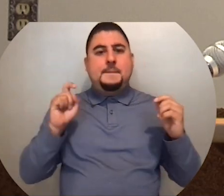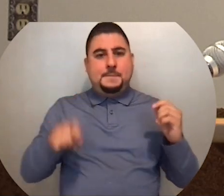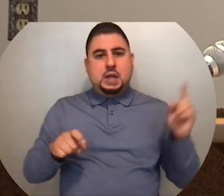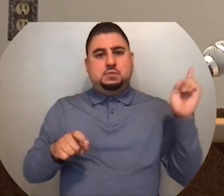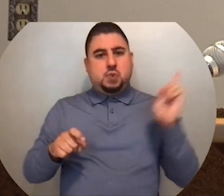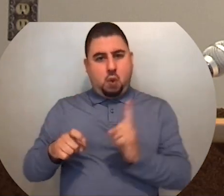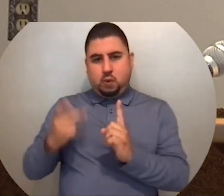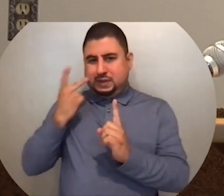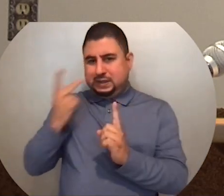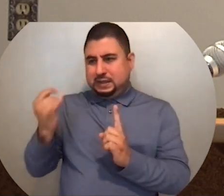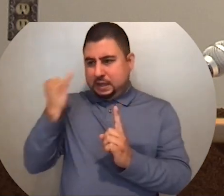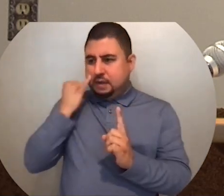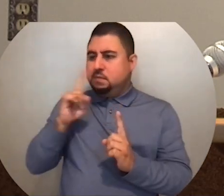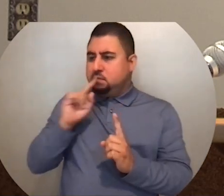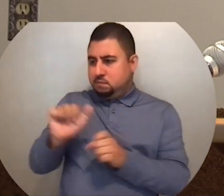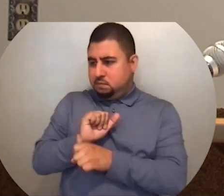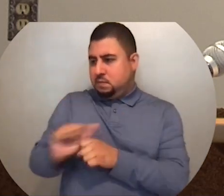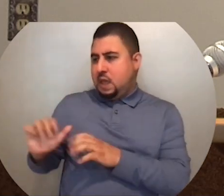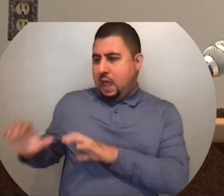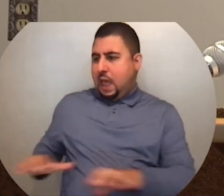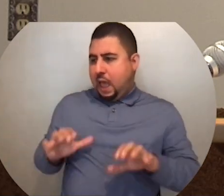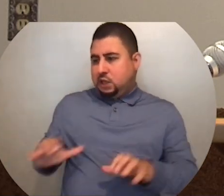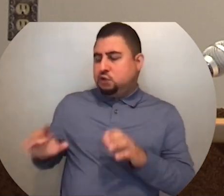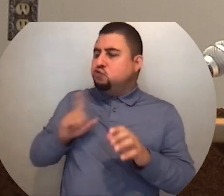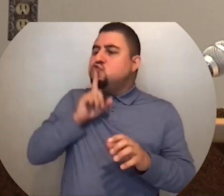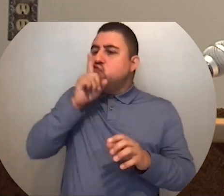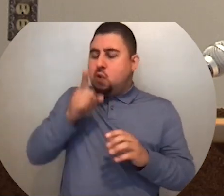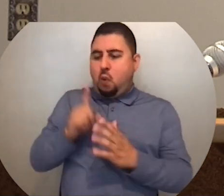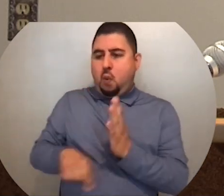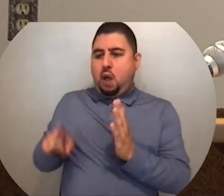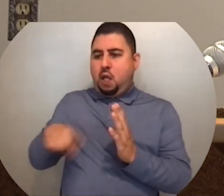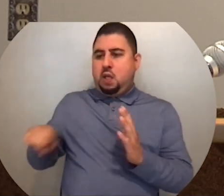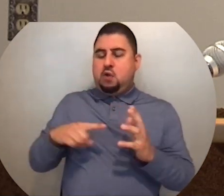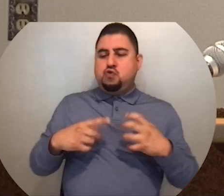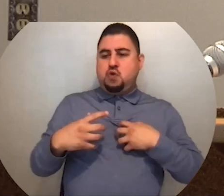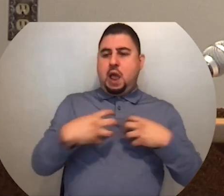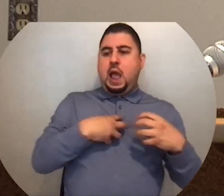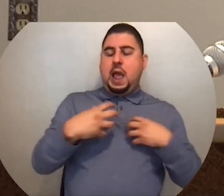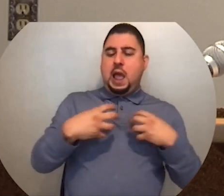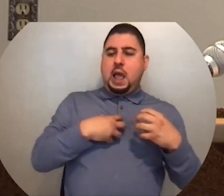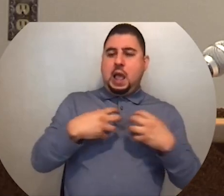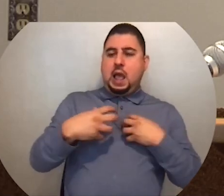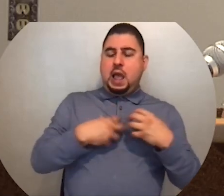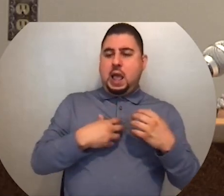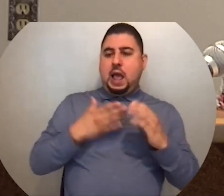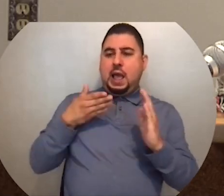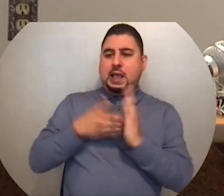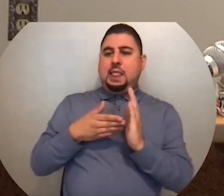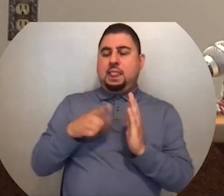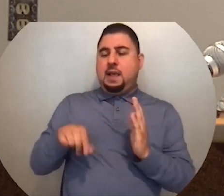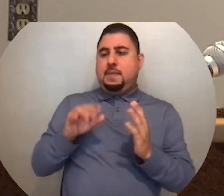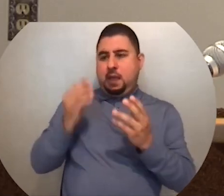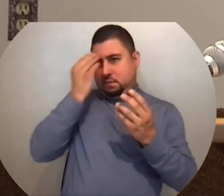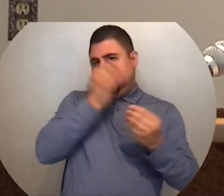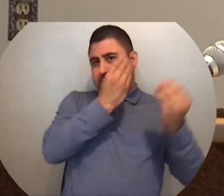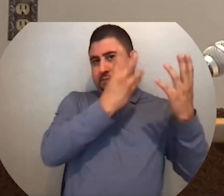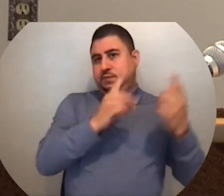see whether or not their actions fully correspond to the cry against them that comes to me.